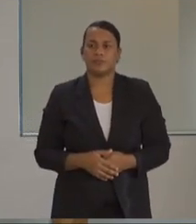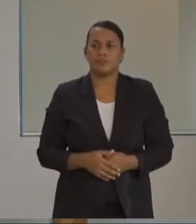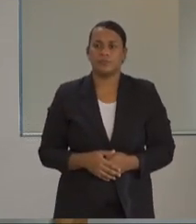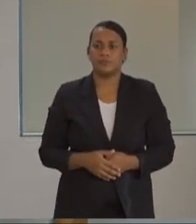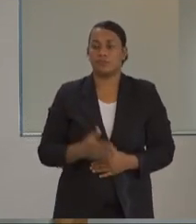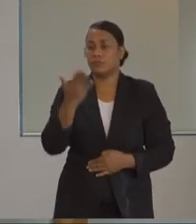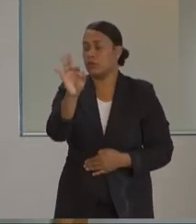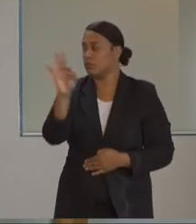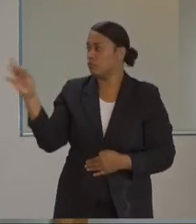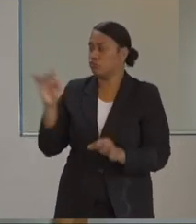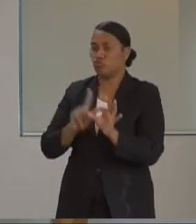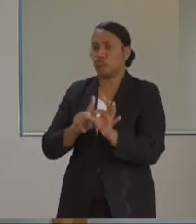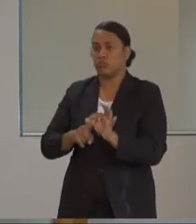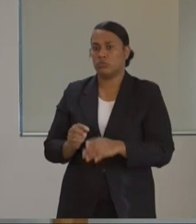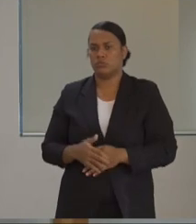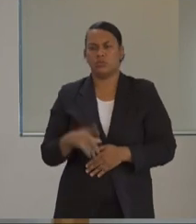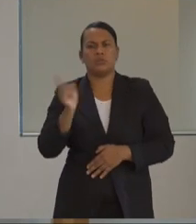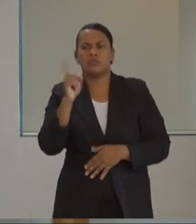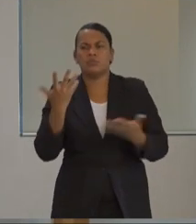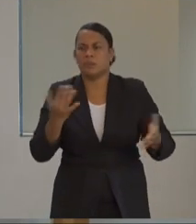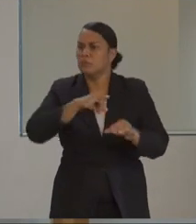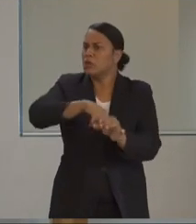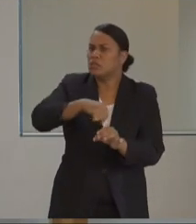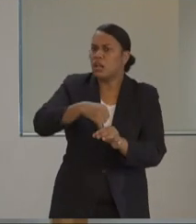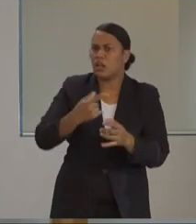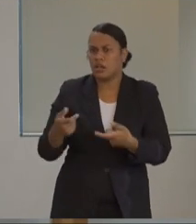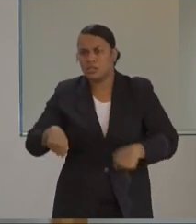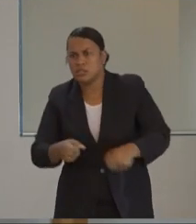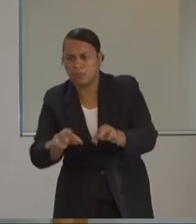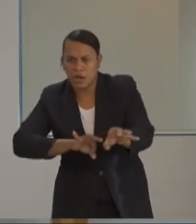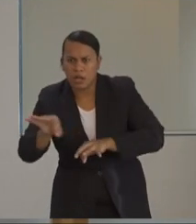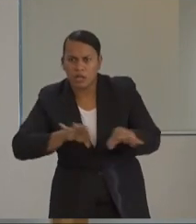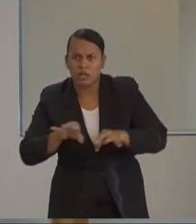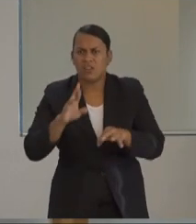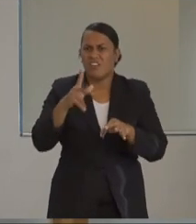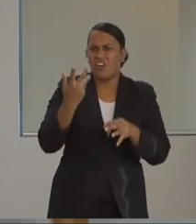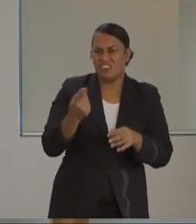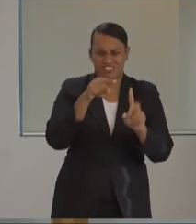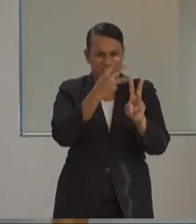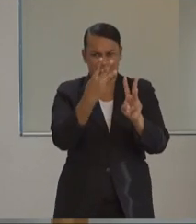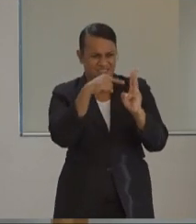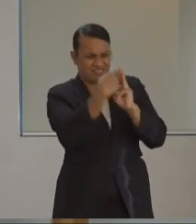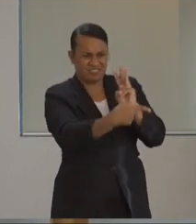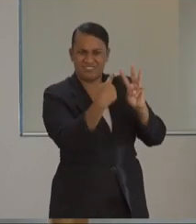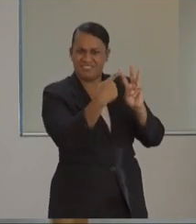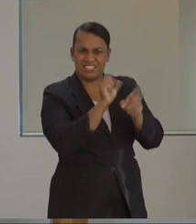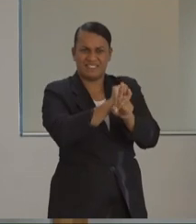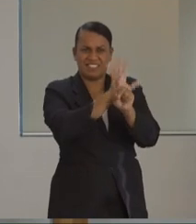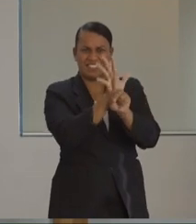what has been the clinical strategy leading up to the recovery of these three patients in terms of medicine?